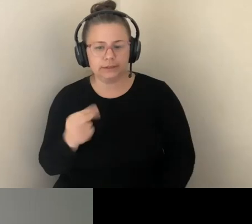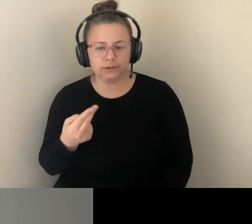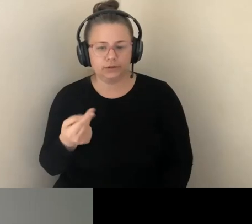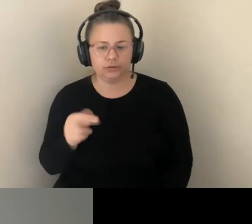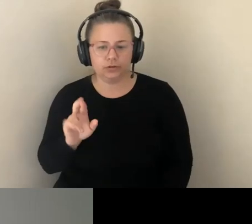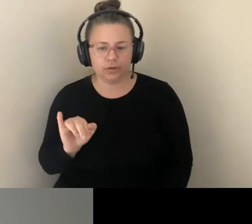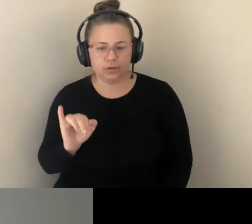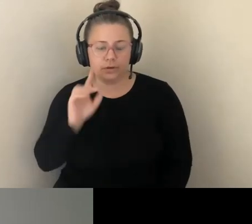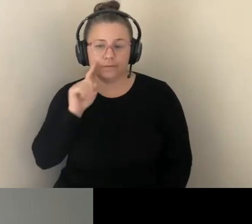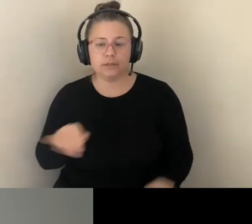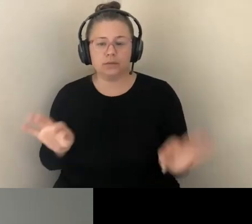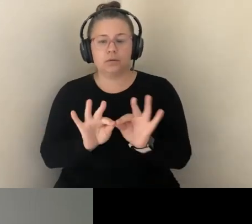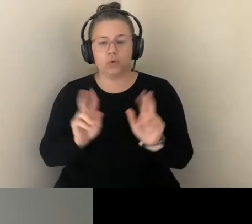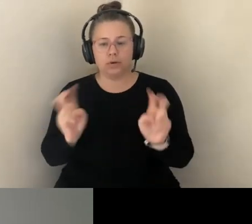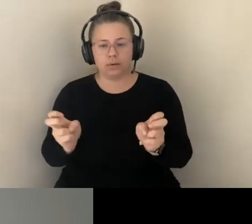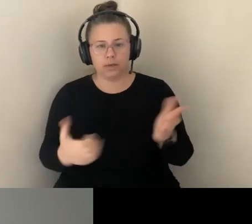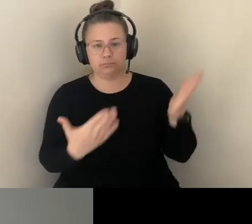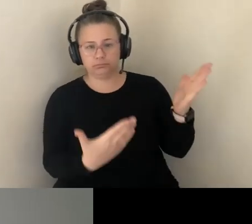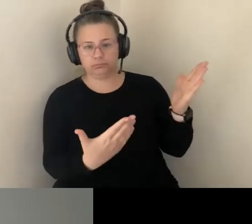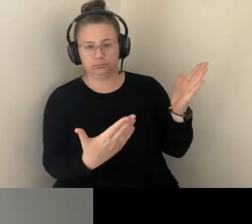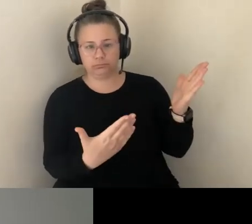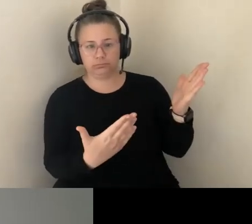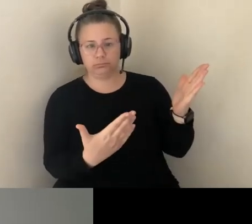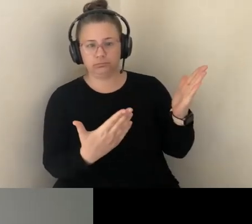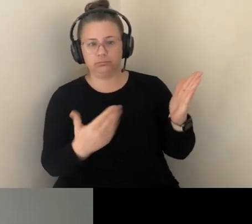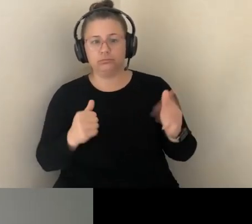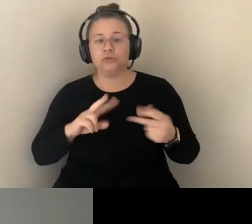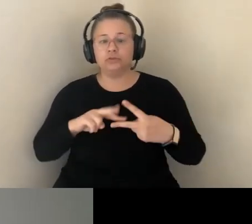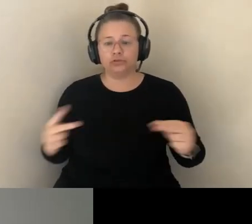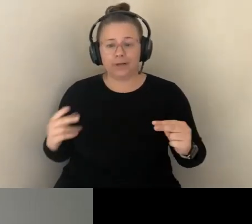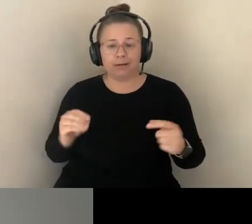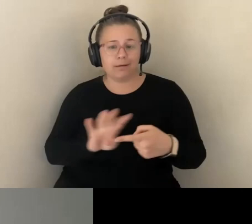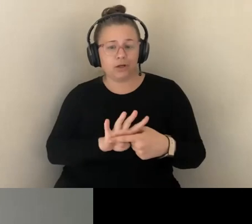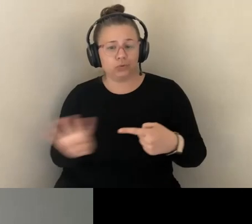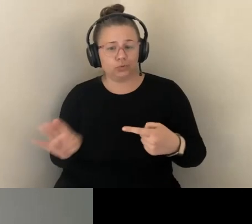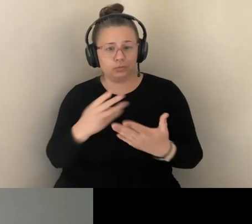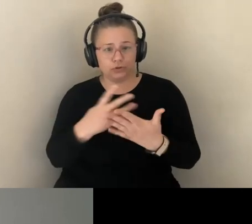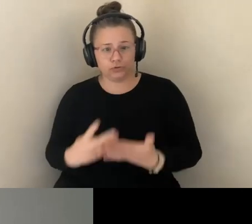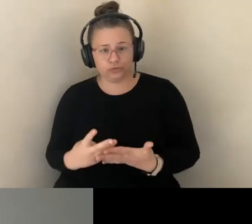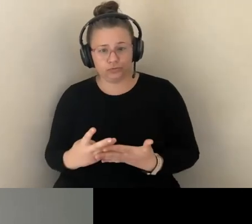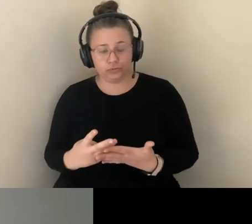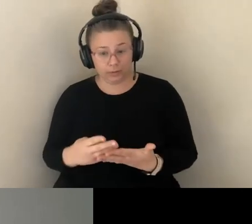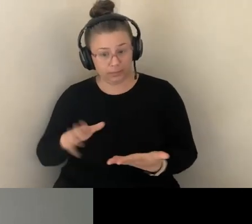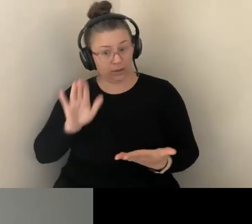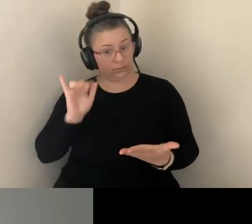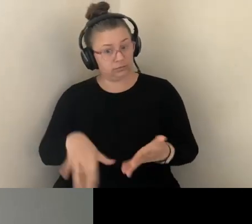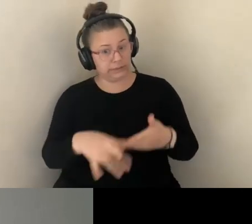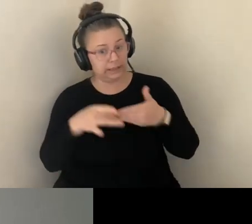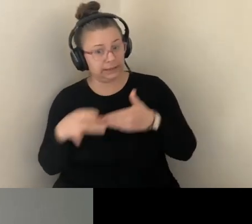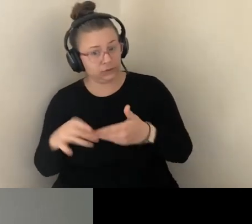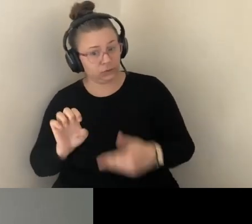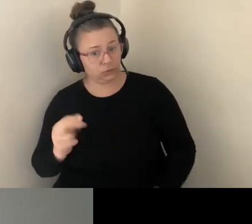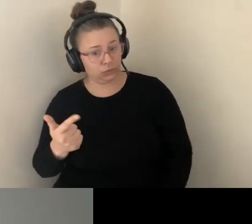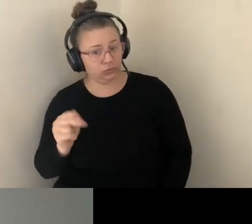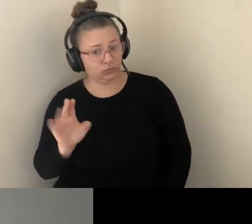DOES GENETIC AND GENOMIC SCREENING KEEP OPEN THE DOOR TO EUGENICS? THIS ROUNDTABLE WILL BE COMPOSED OF